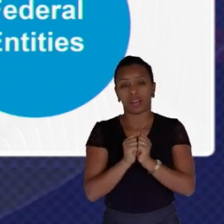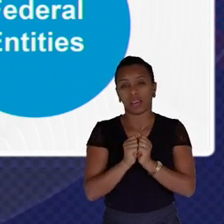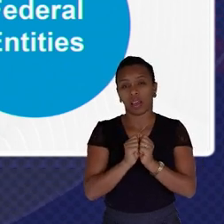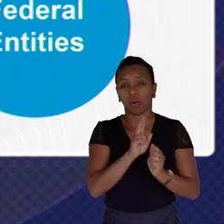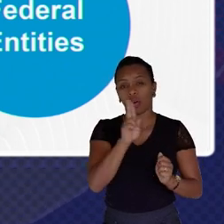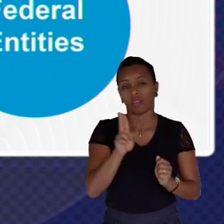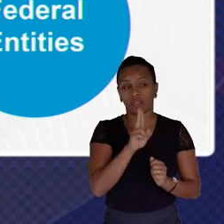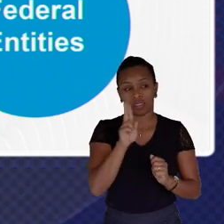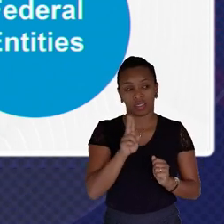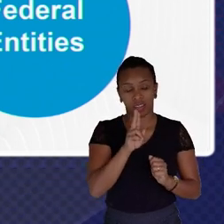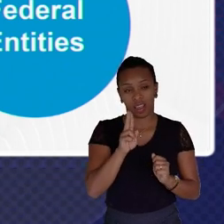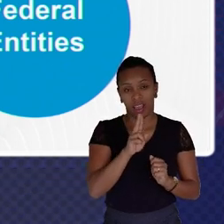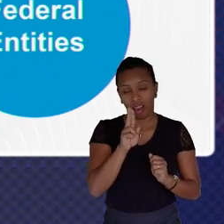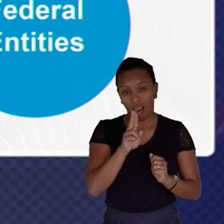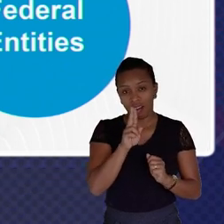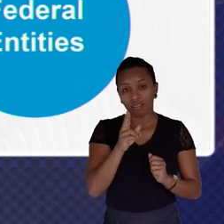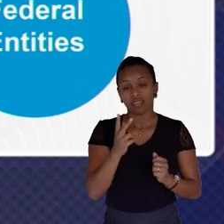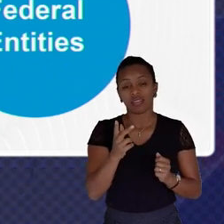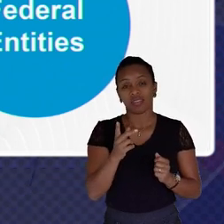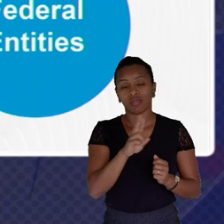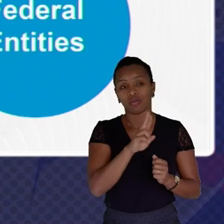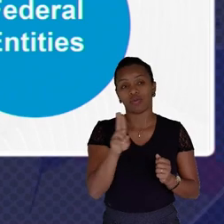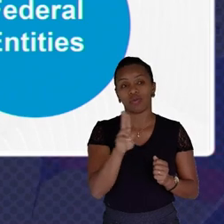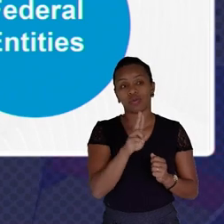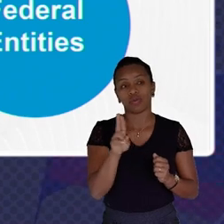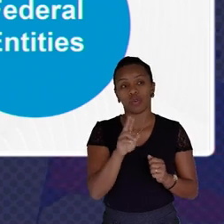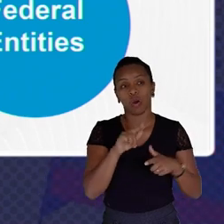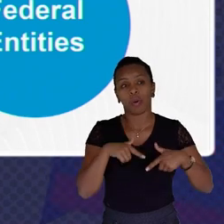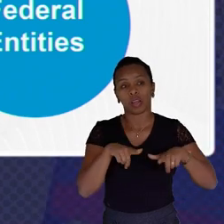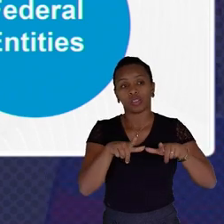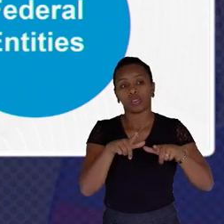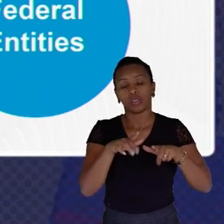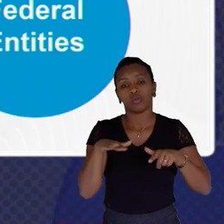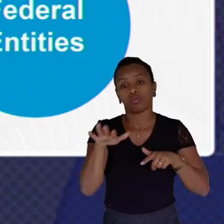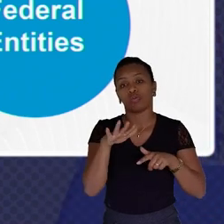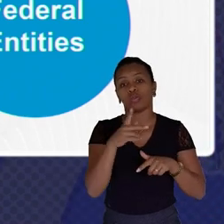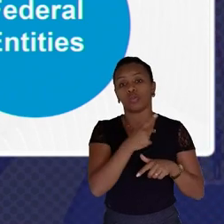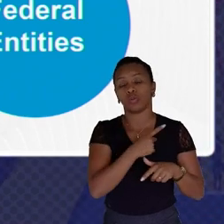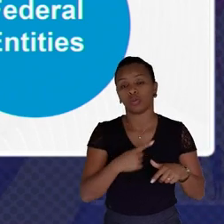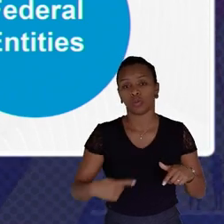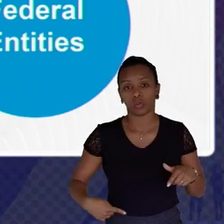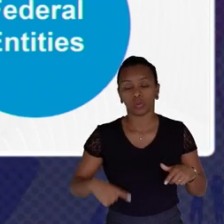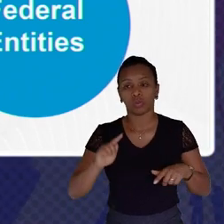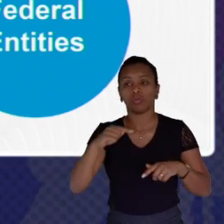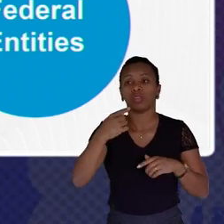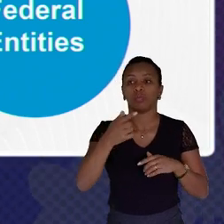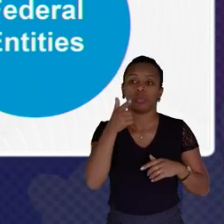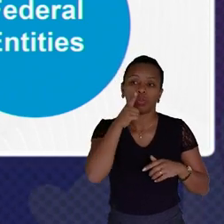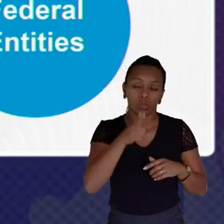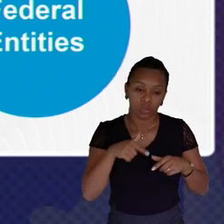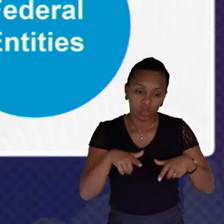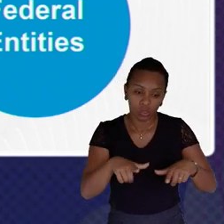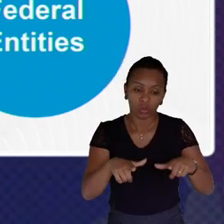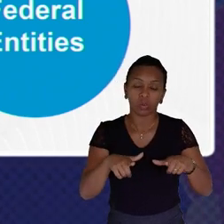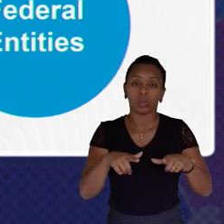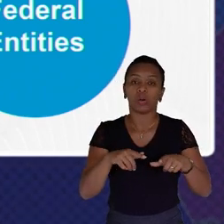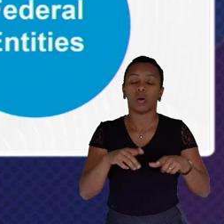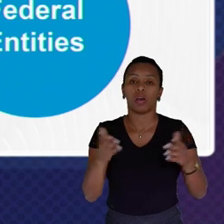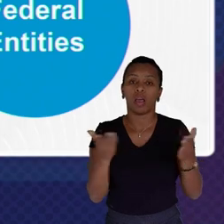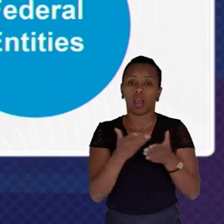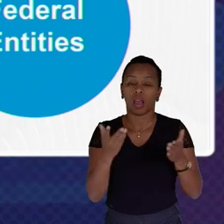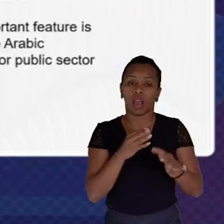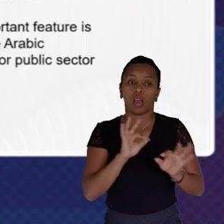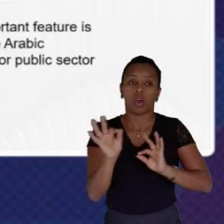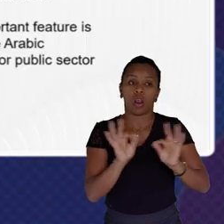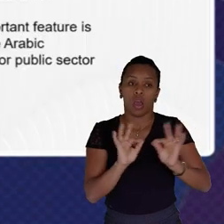Sector Innovation Diploma So they went through this year-long diploma And they got their title And they're now our agents in different organizations In the United Arab Emirates